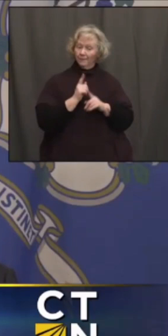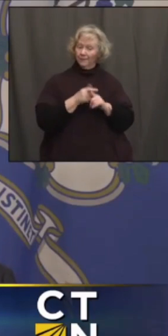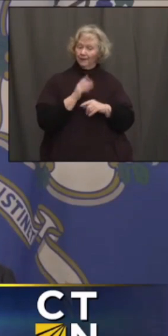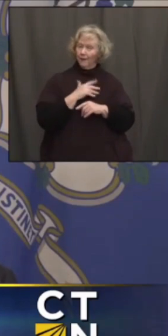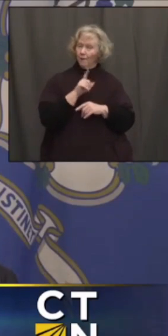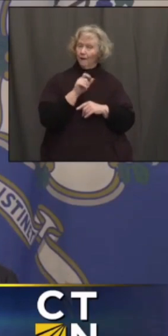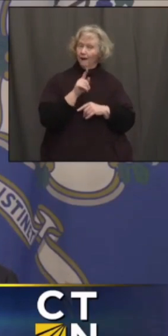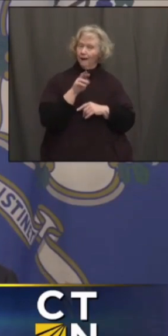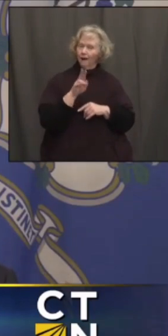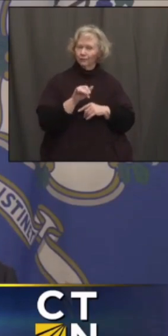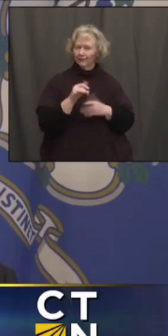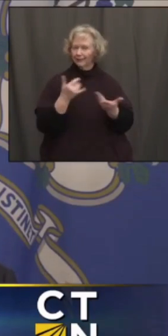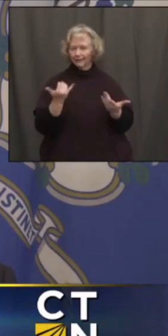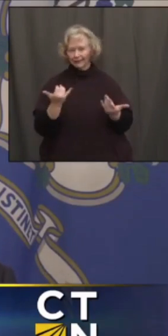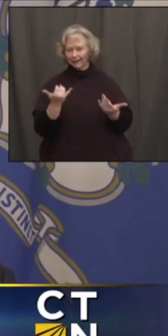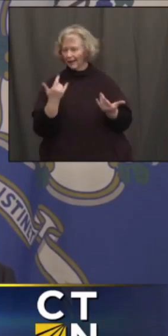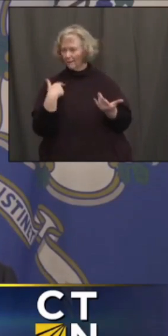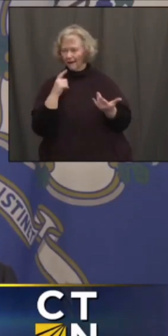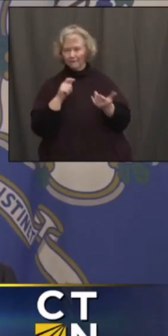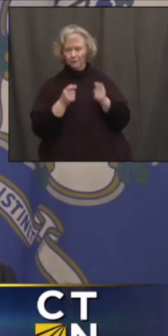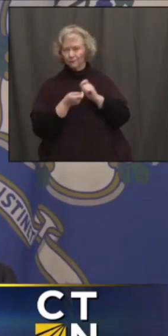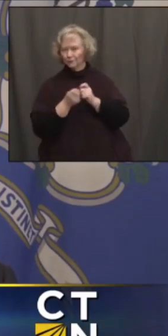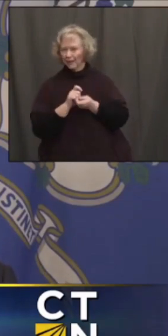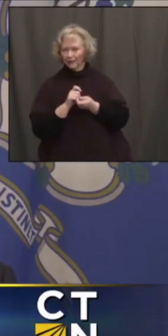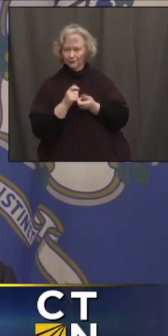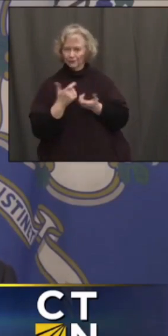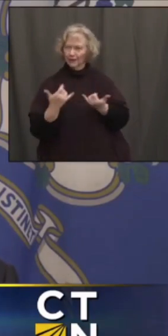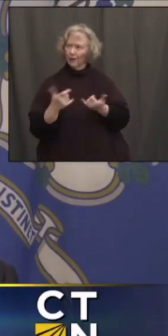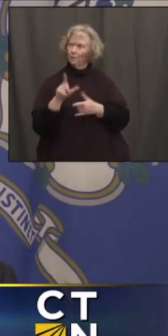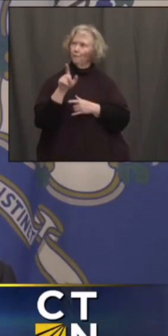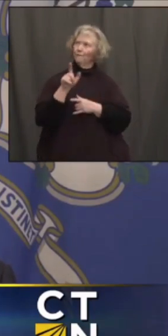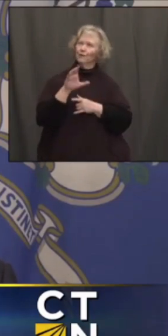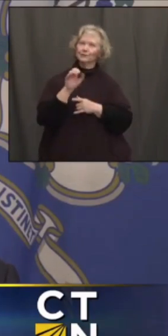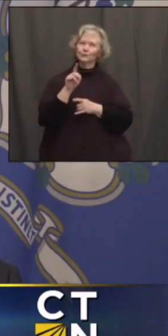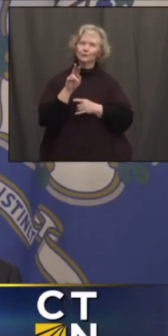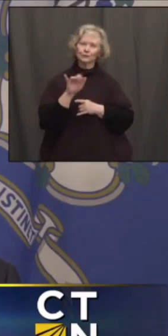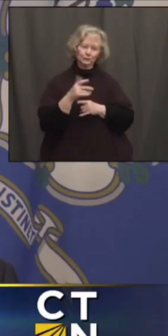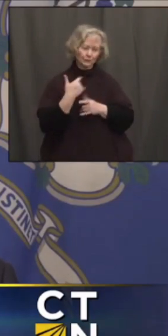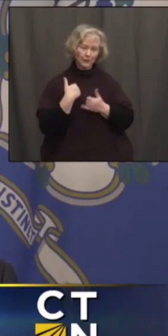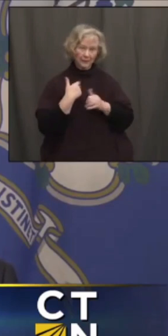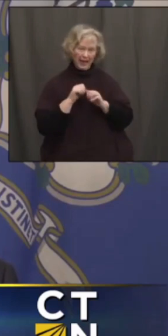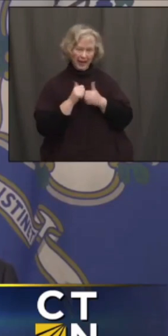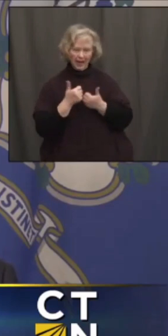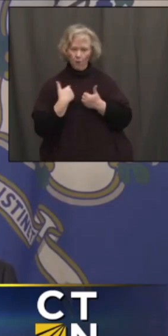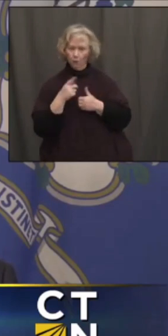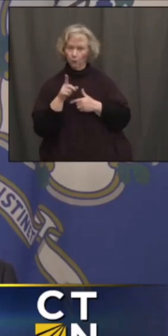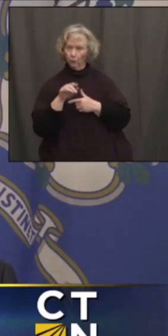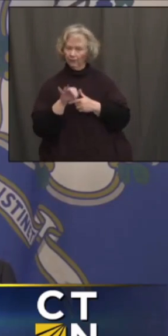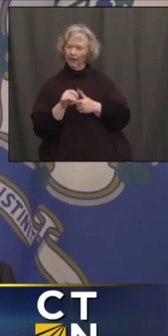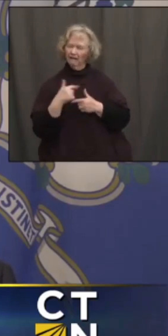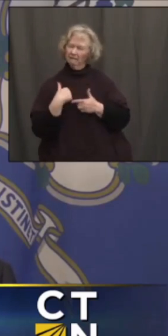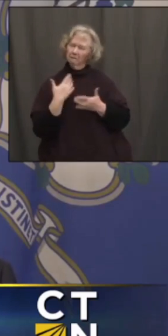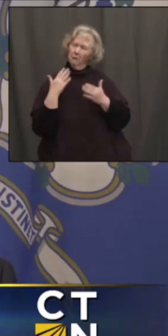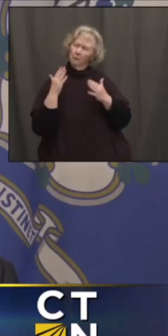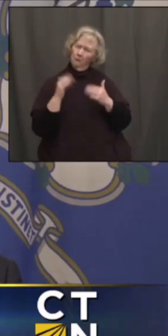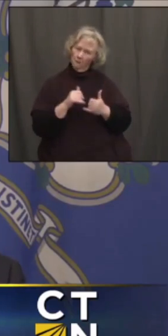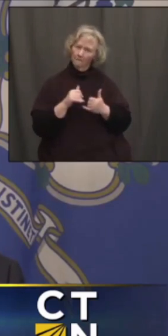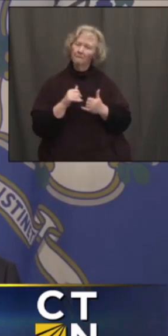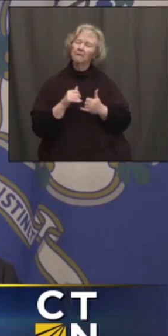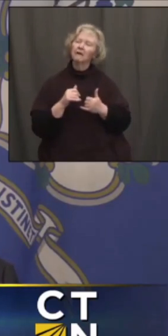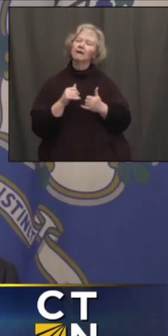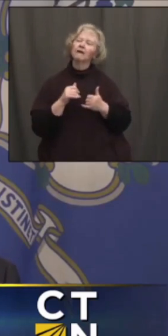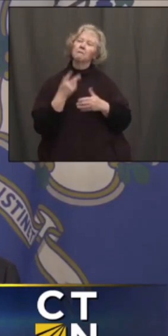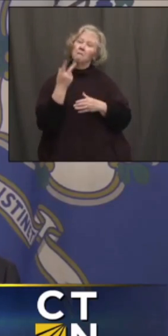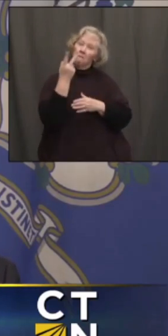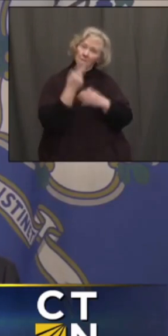that 21st century. How we do that allocation, we're very close on. I hope we'll have something positive to announce with both tribal